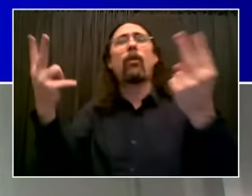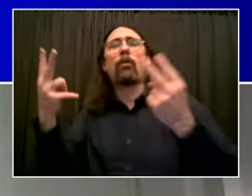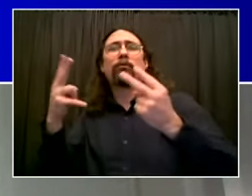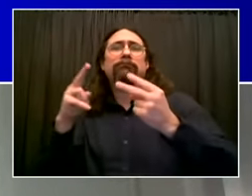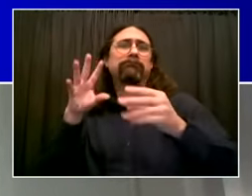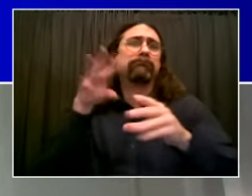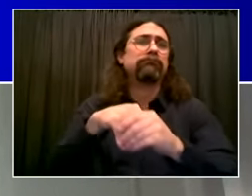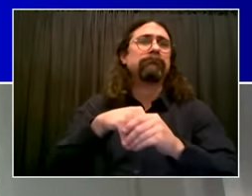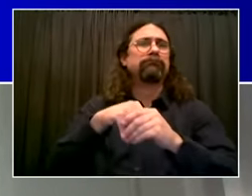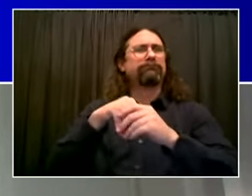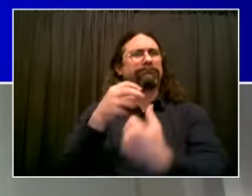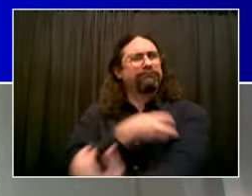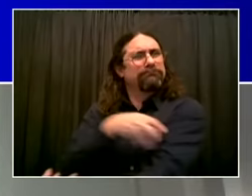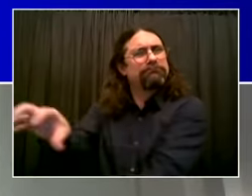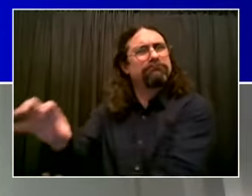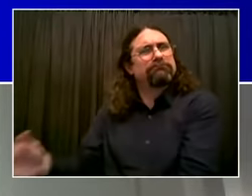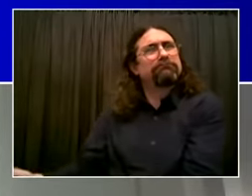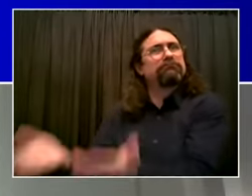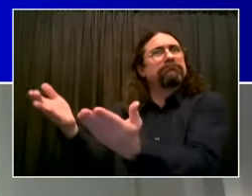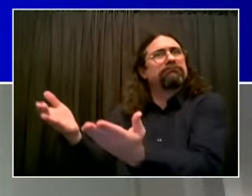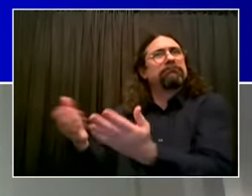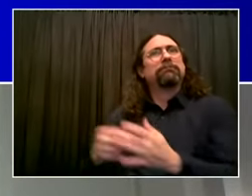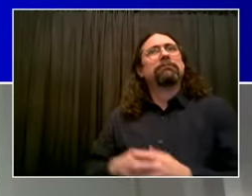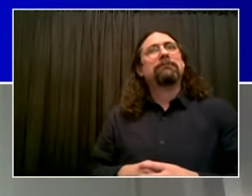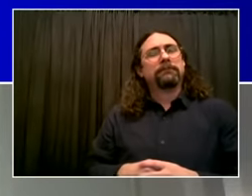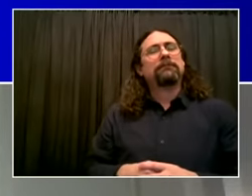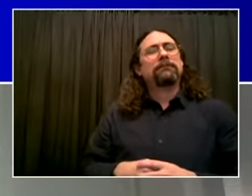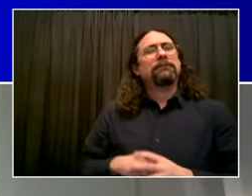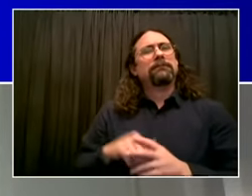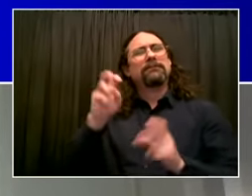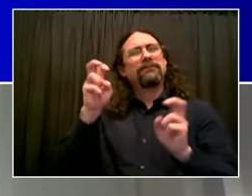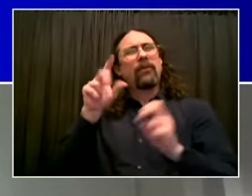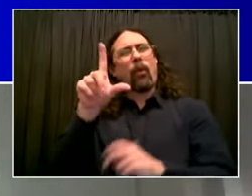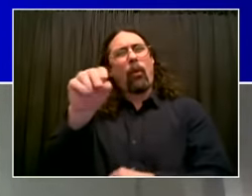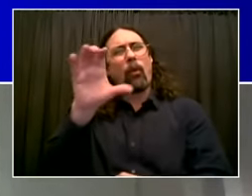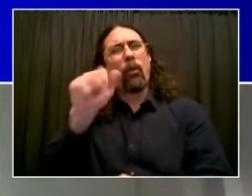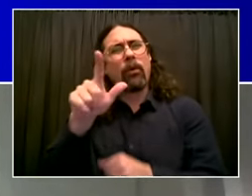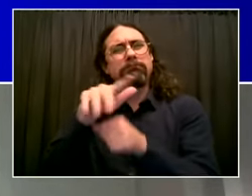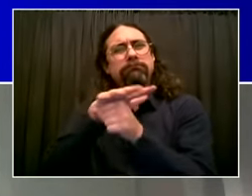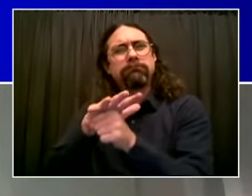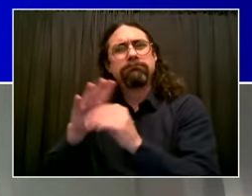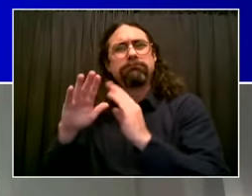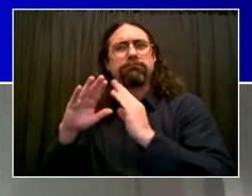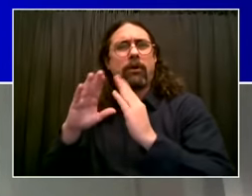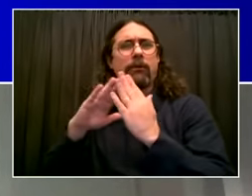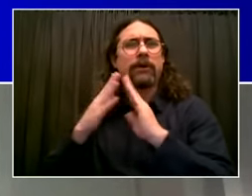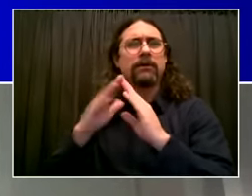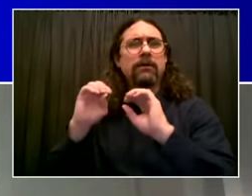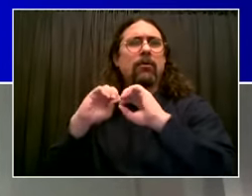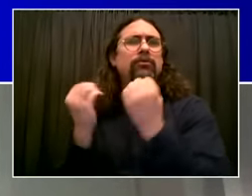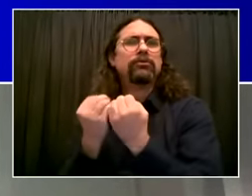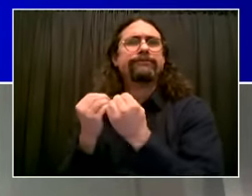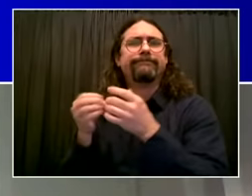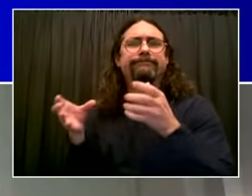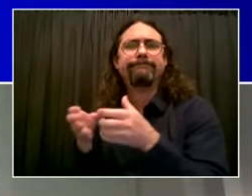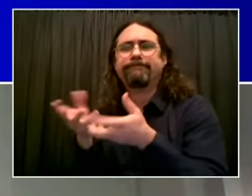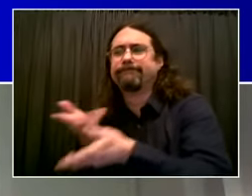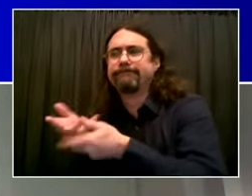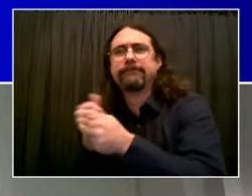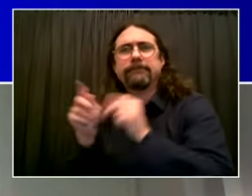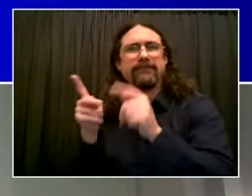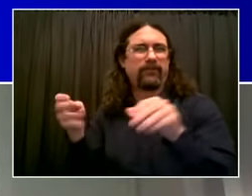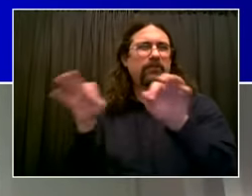and ensure that local people are hired, and I know you're helping to get that done in Albany. So I just want to say thank you for all these different elements